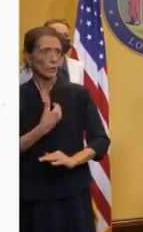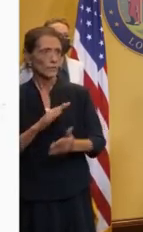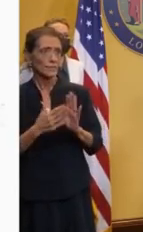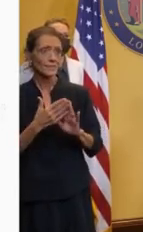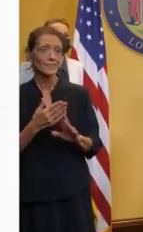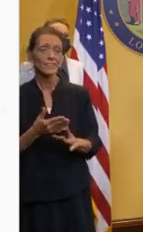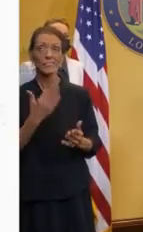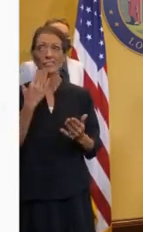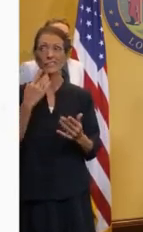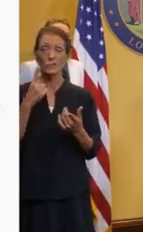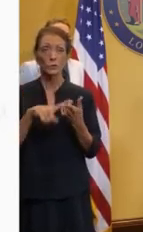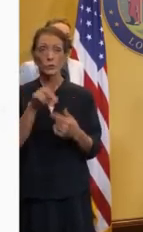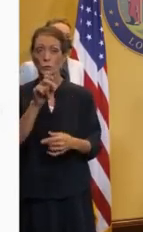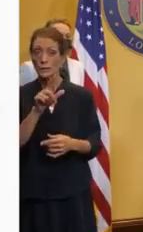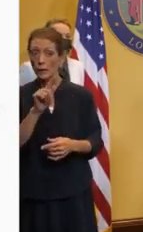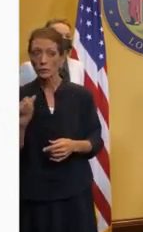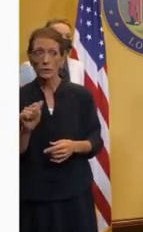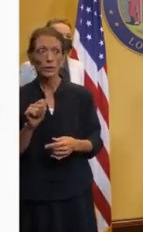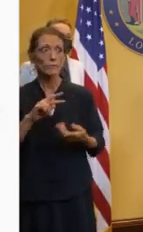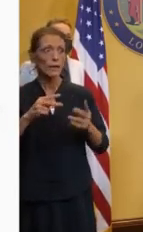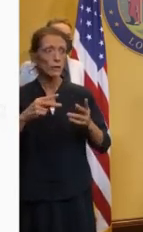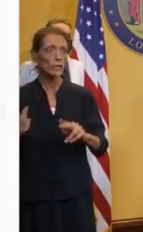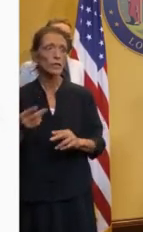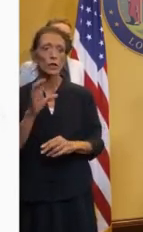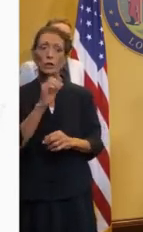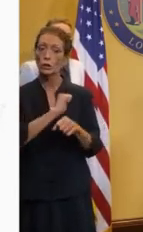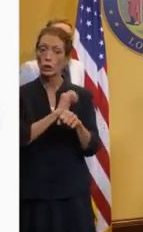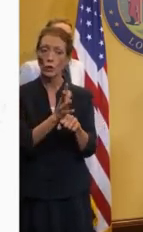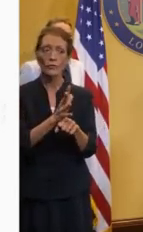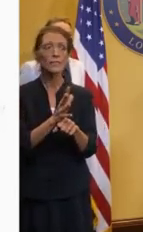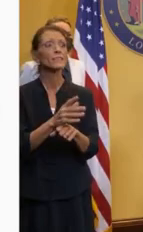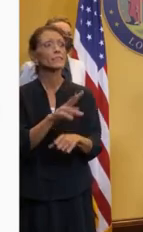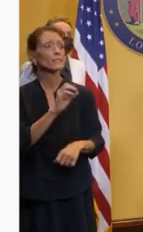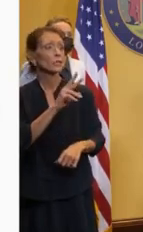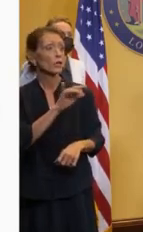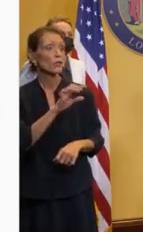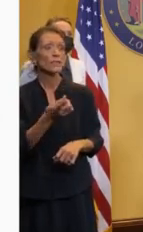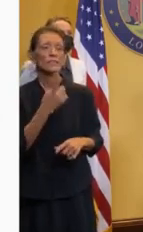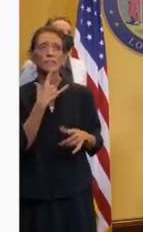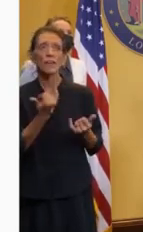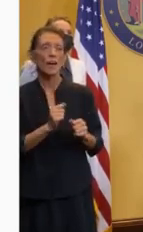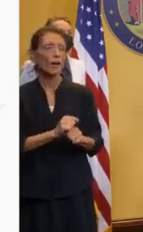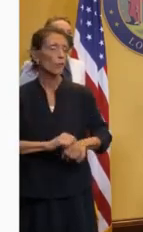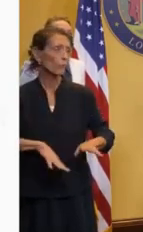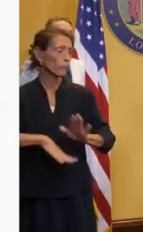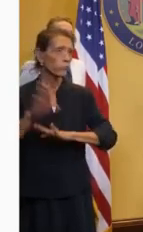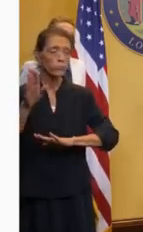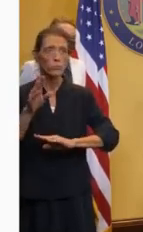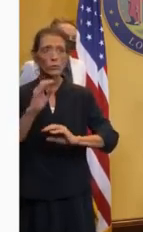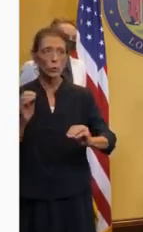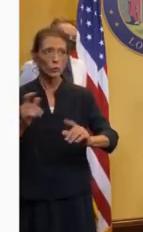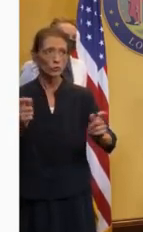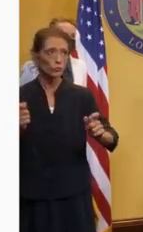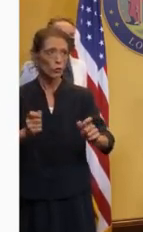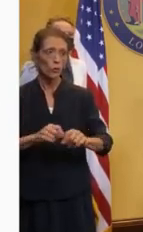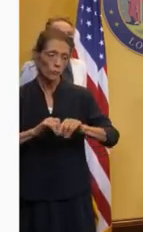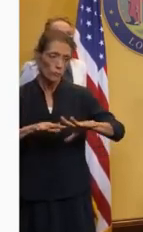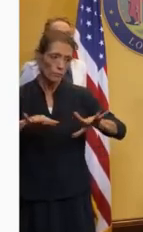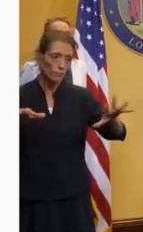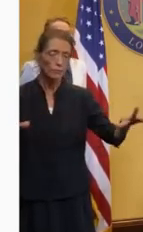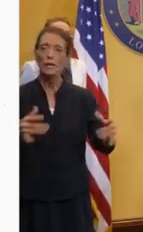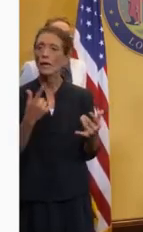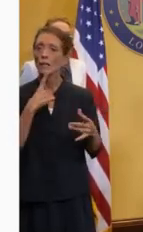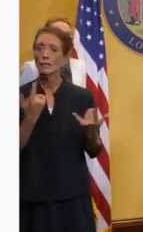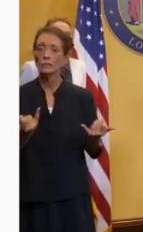Delta variant the COVID pandemic is once again rating out of control. As of today